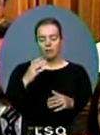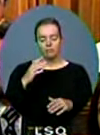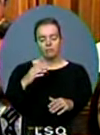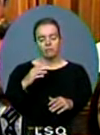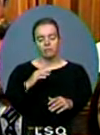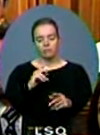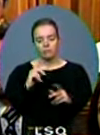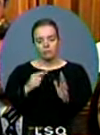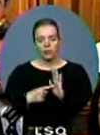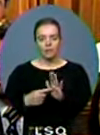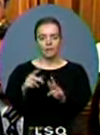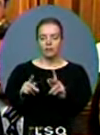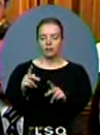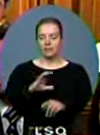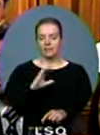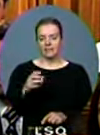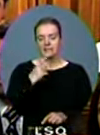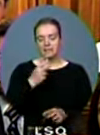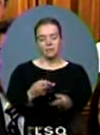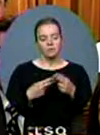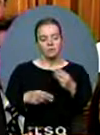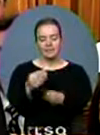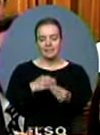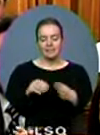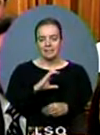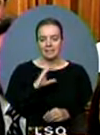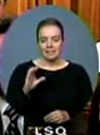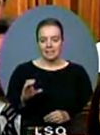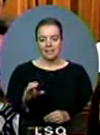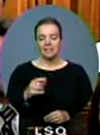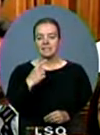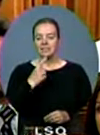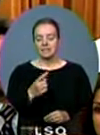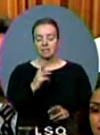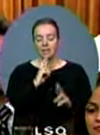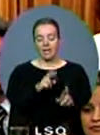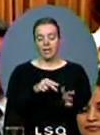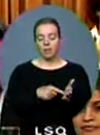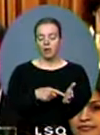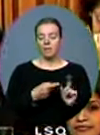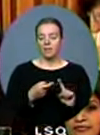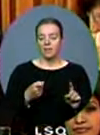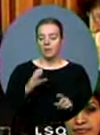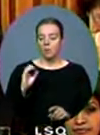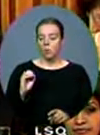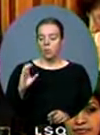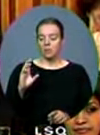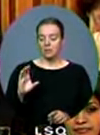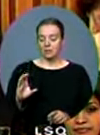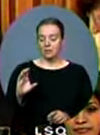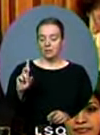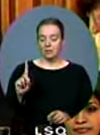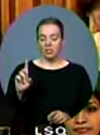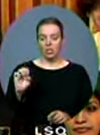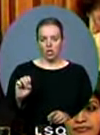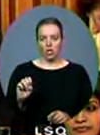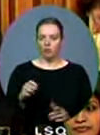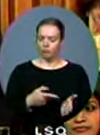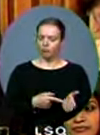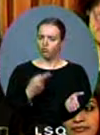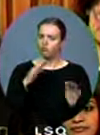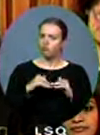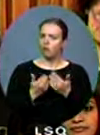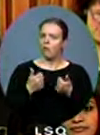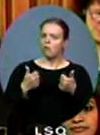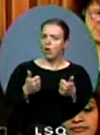with the truth. He cited a report from the OECD to support his claim that everything's rosy. What he